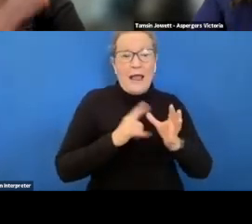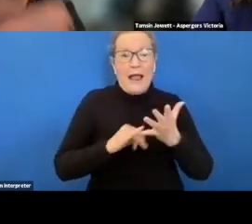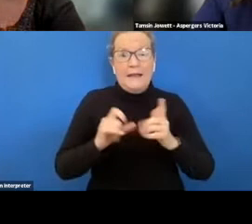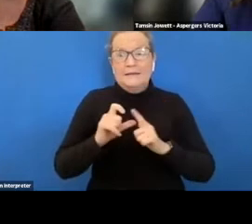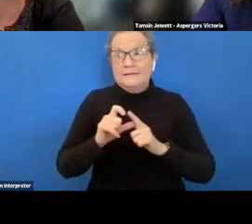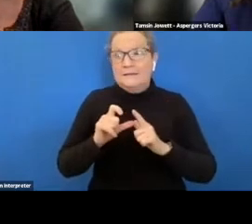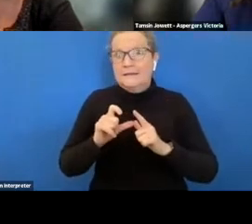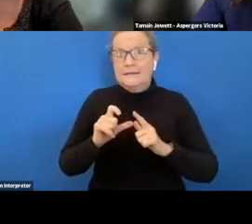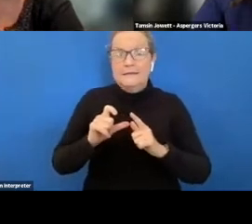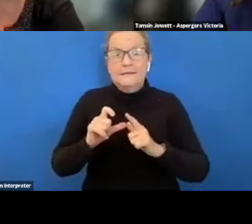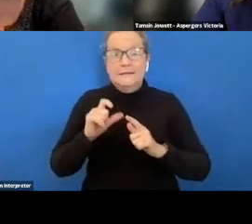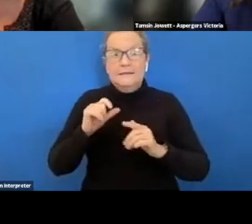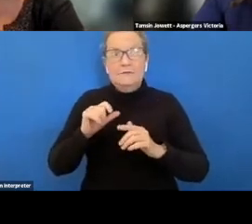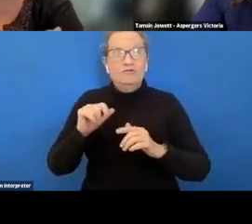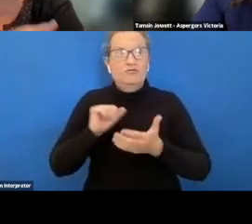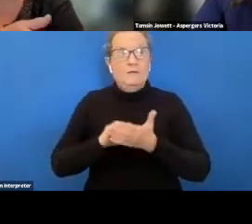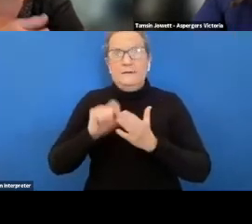um they misread cues